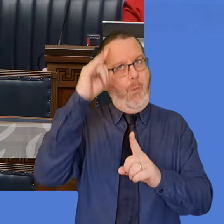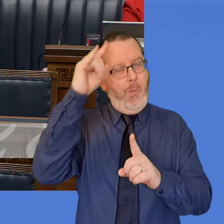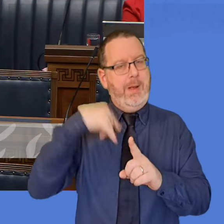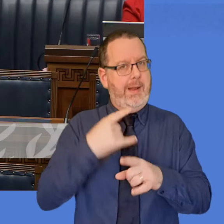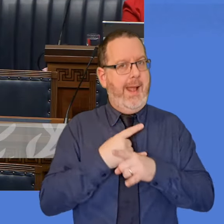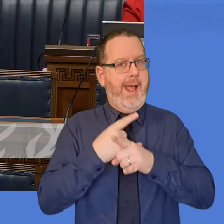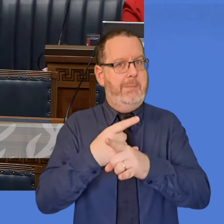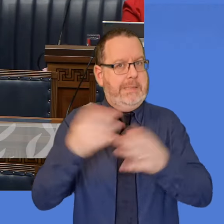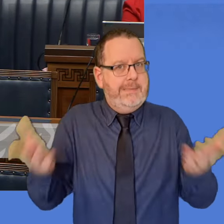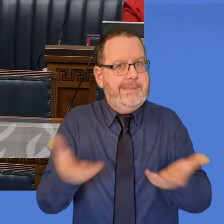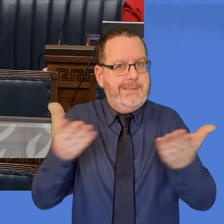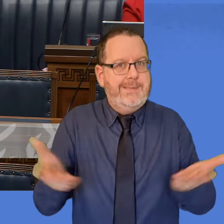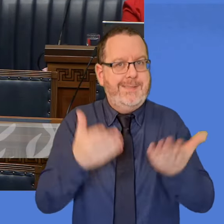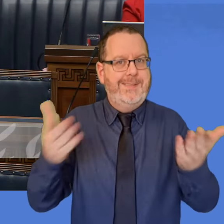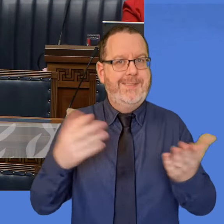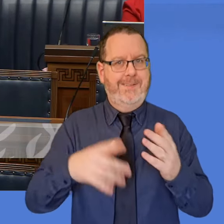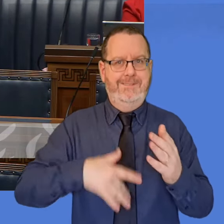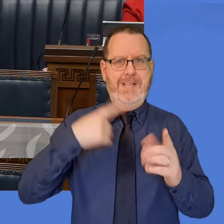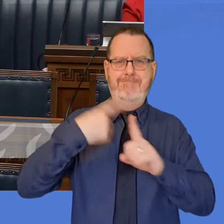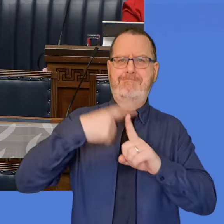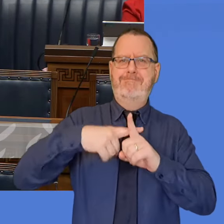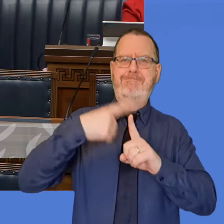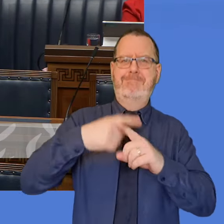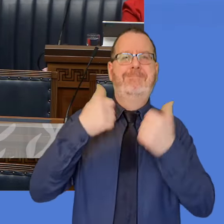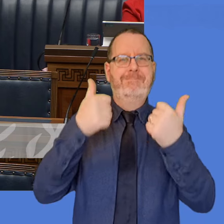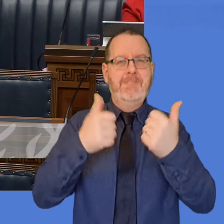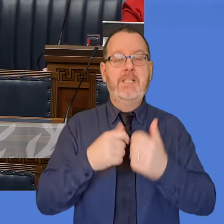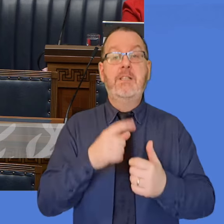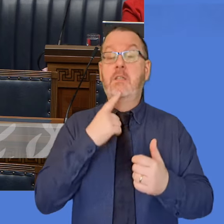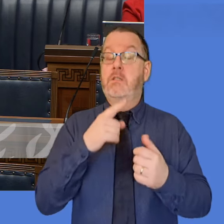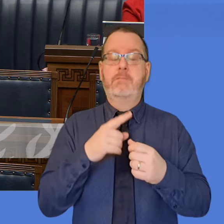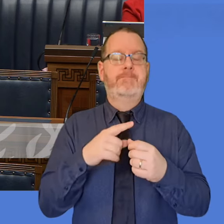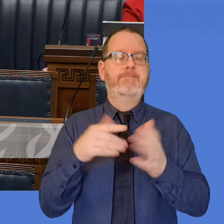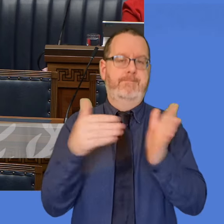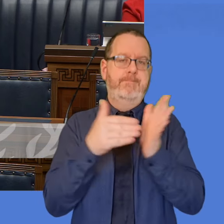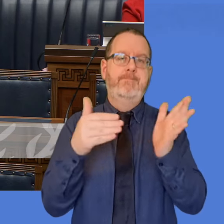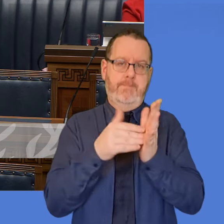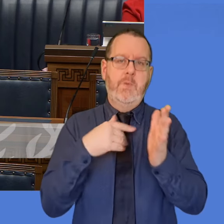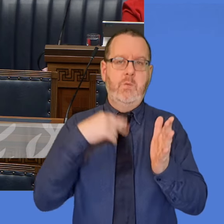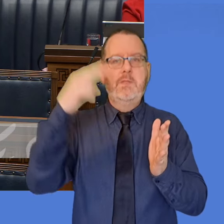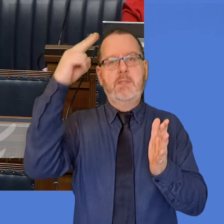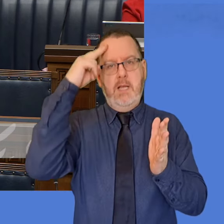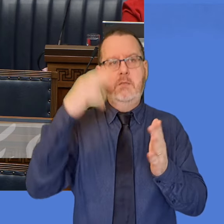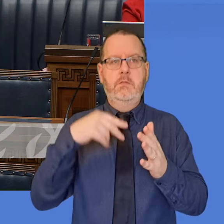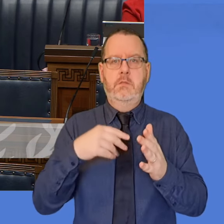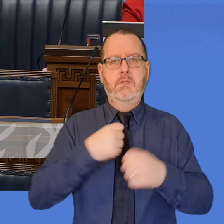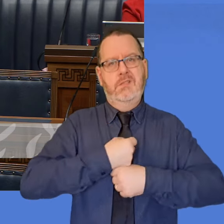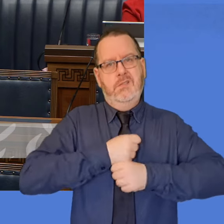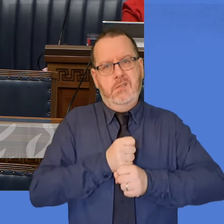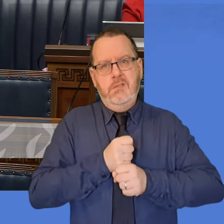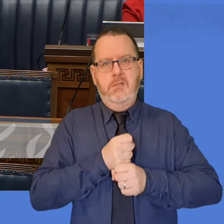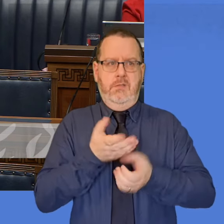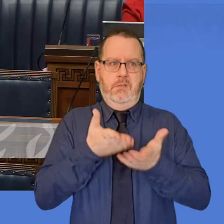first of all, I would say I completely understand the frustration in and around this site.